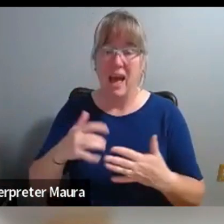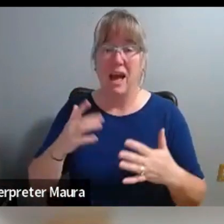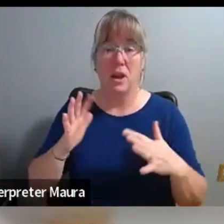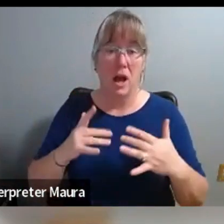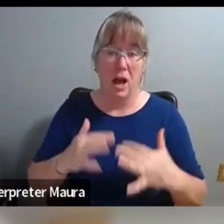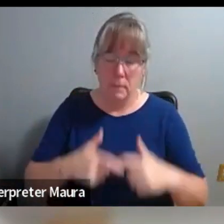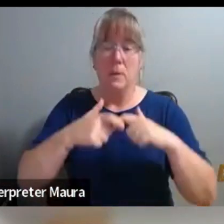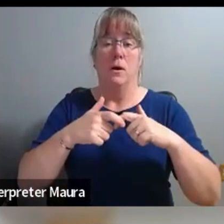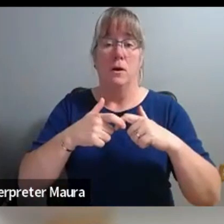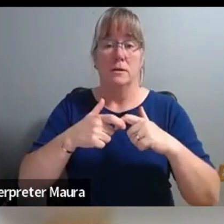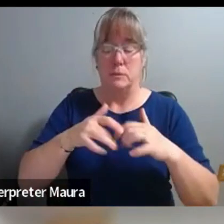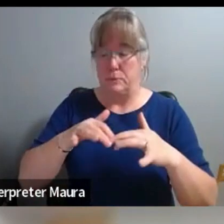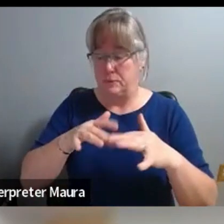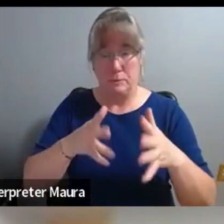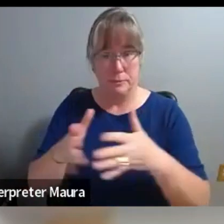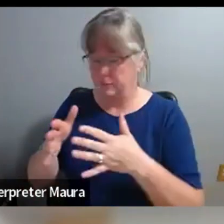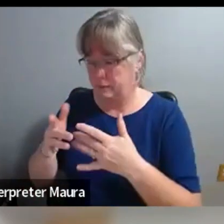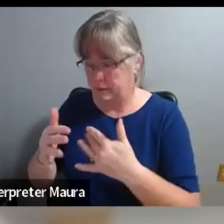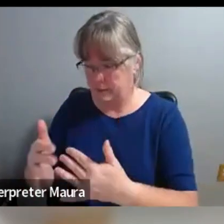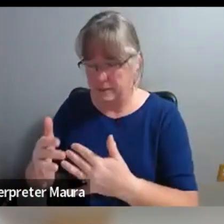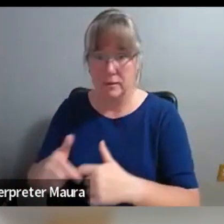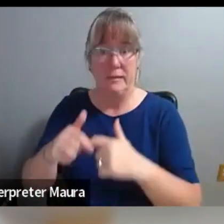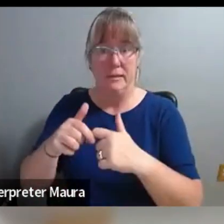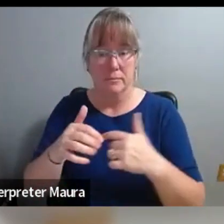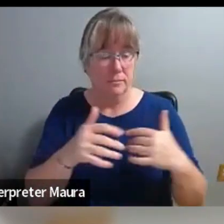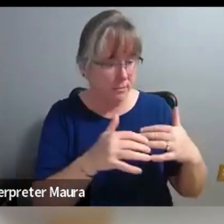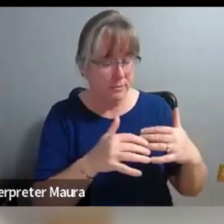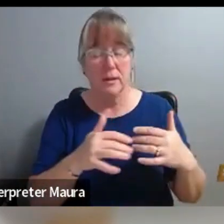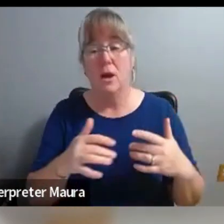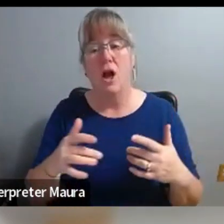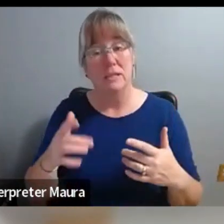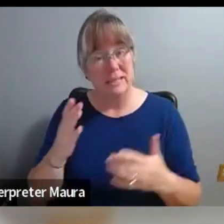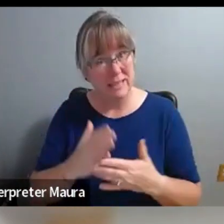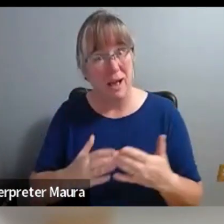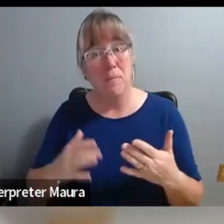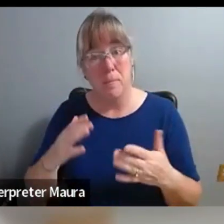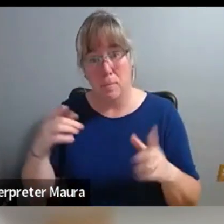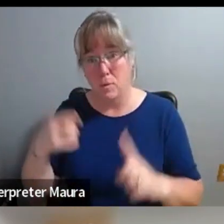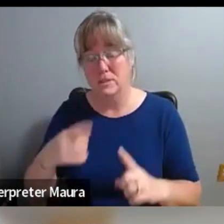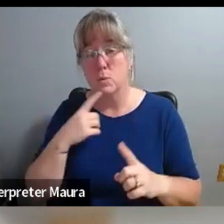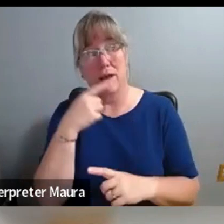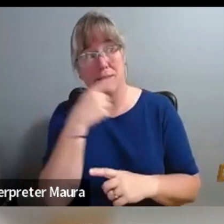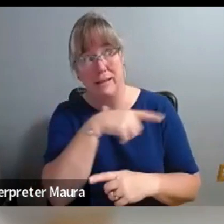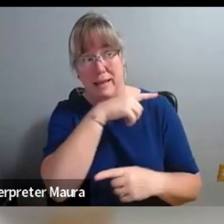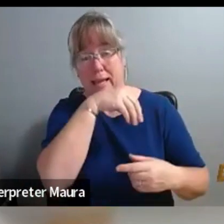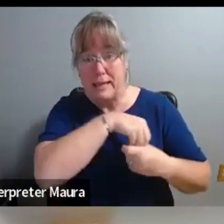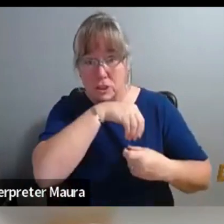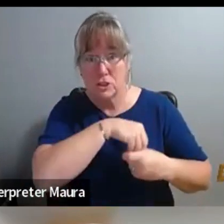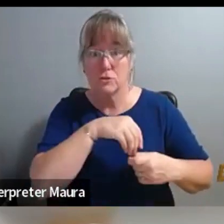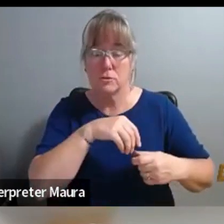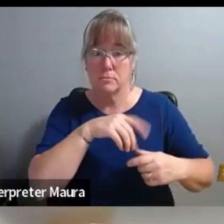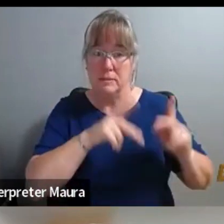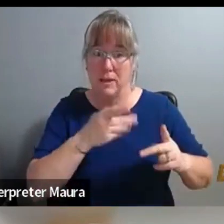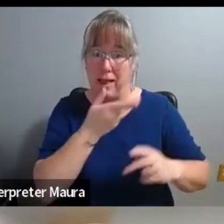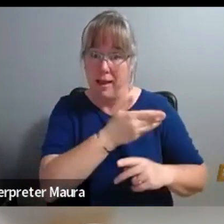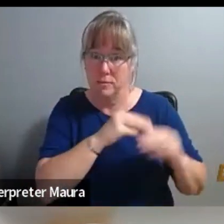and change was internal folks in the museum needing more time, more conversation. And